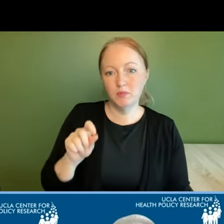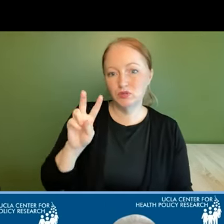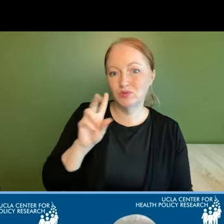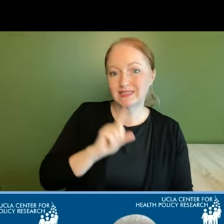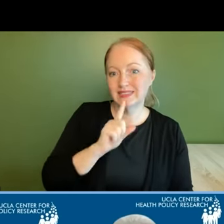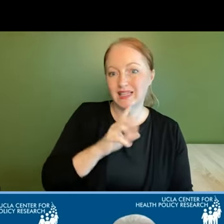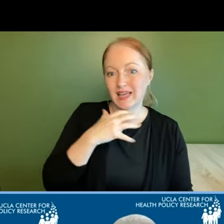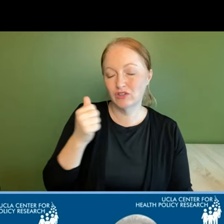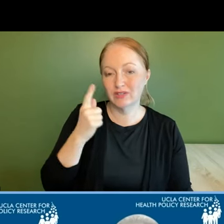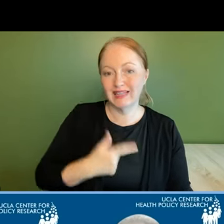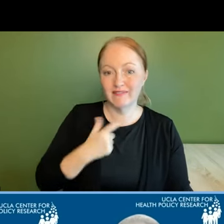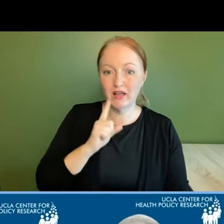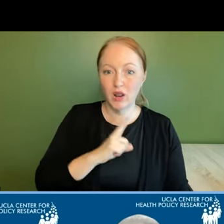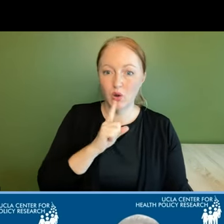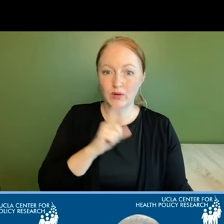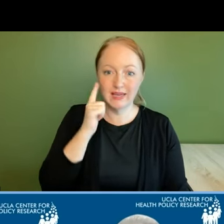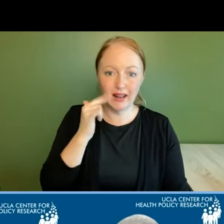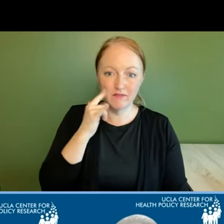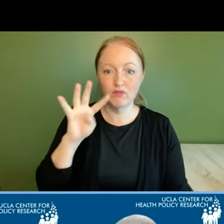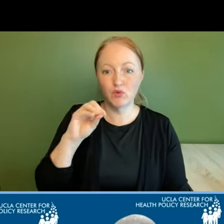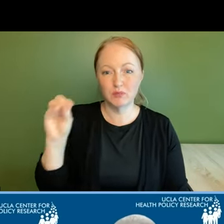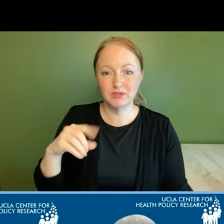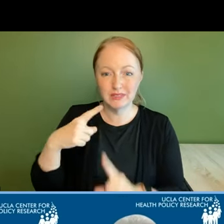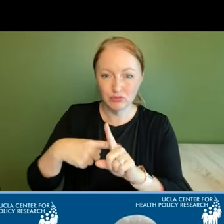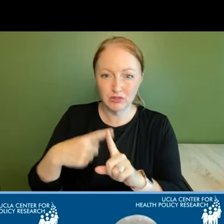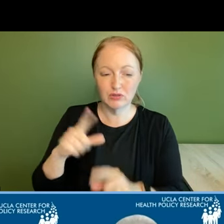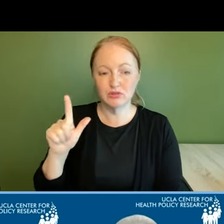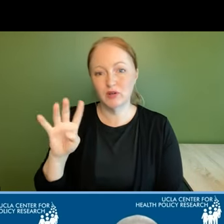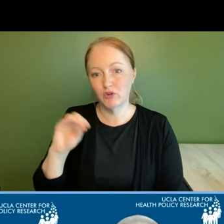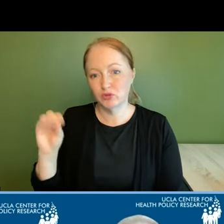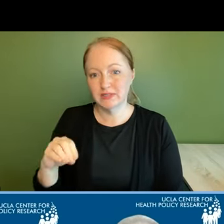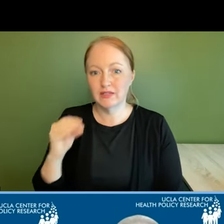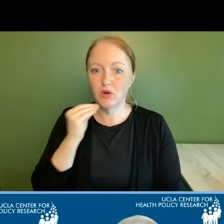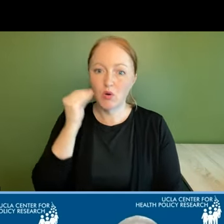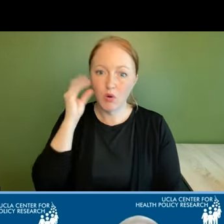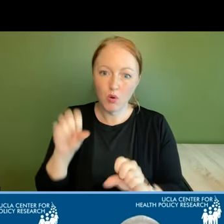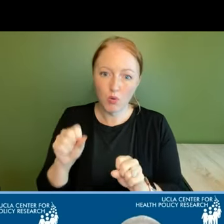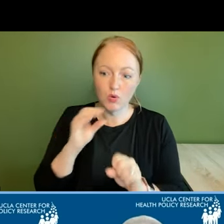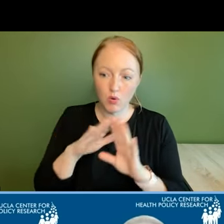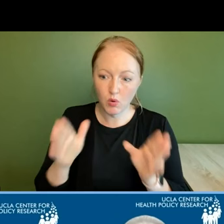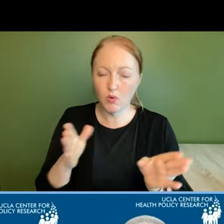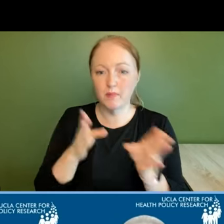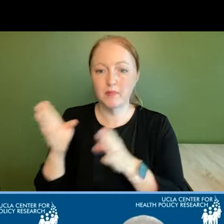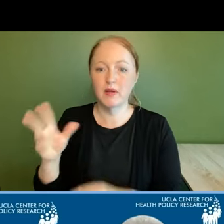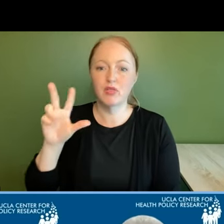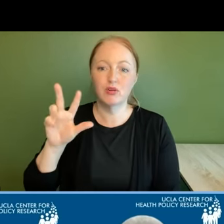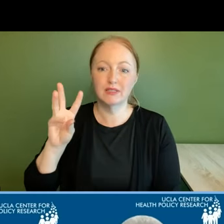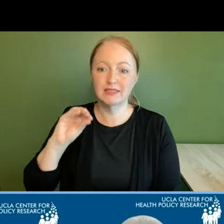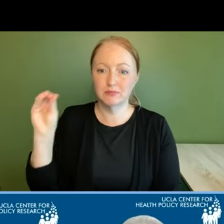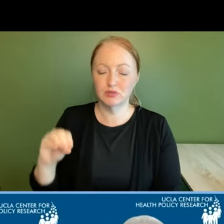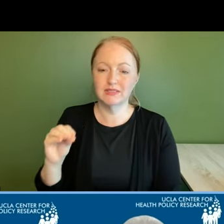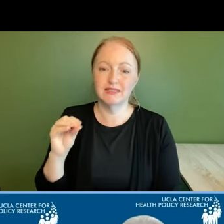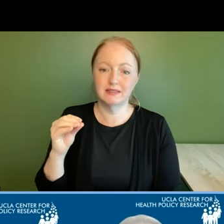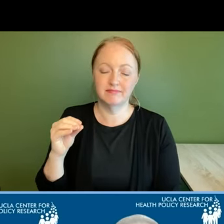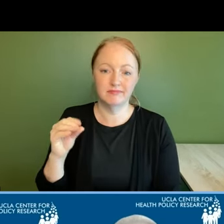elders living alone in california about 40 percent are renters 24 percent are homeowners with a mortgage and another 36 percent are